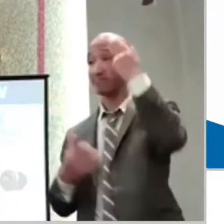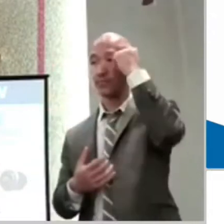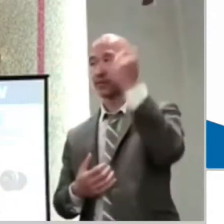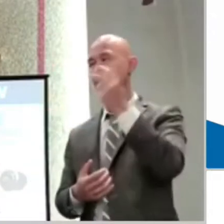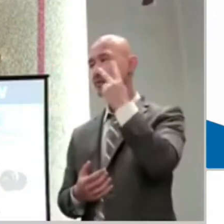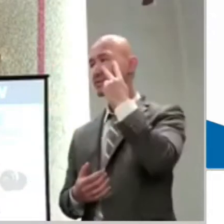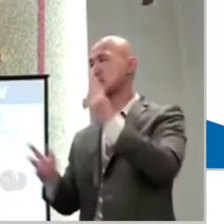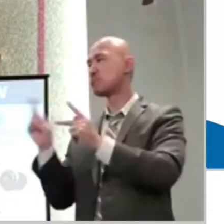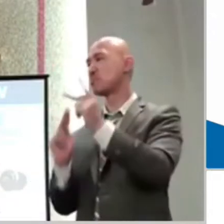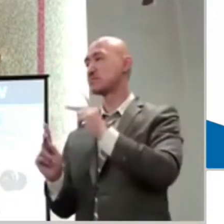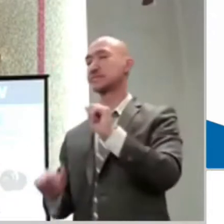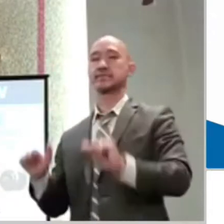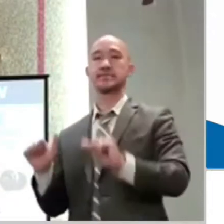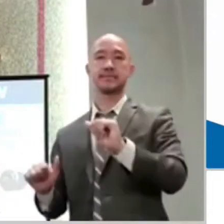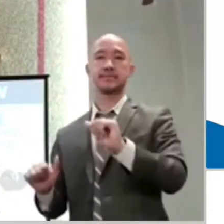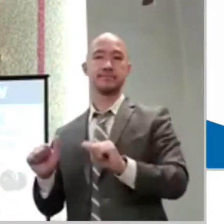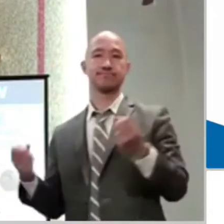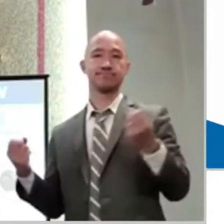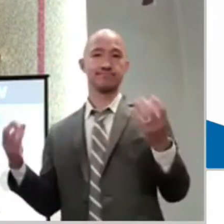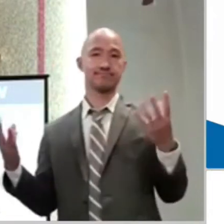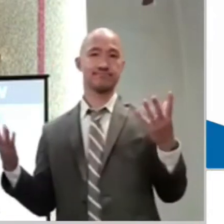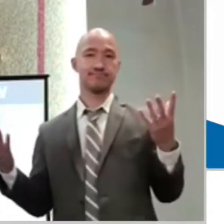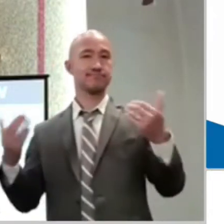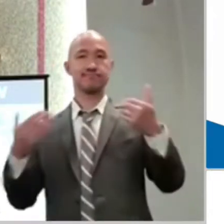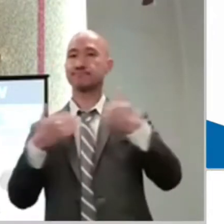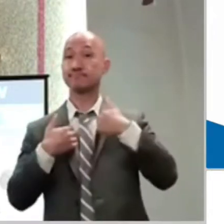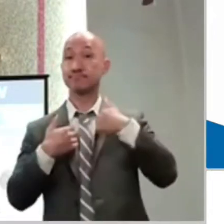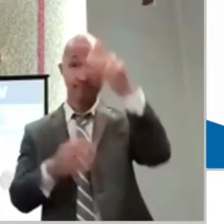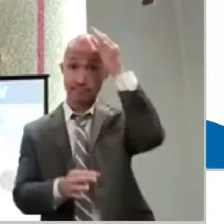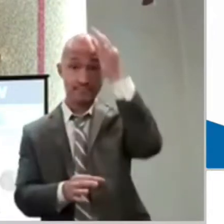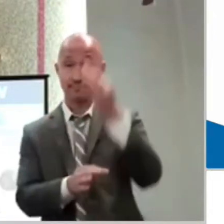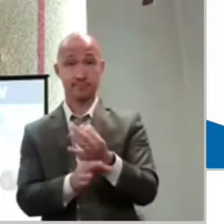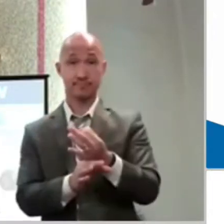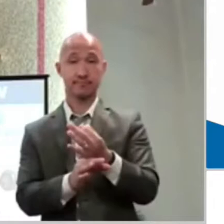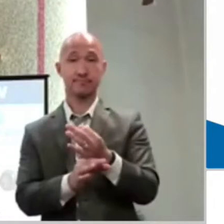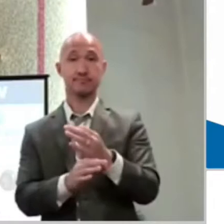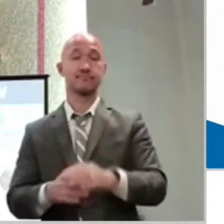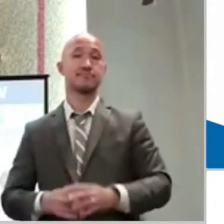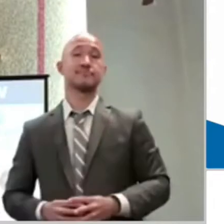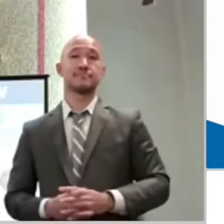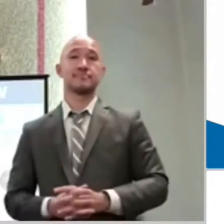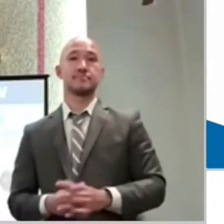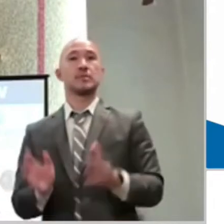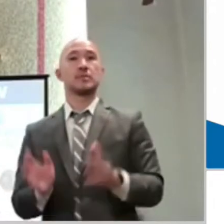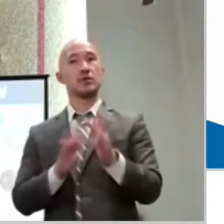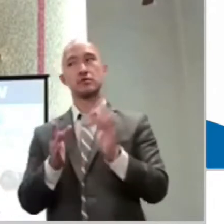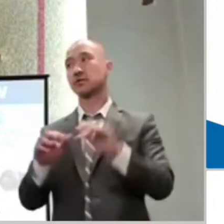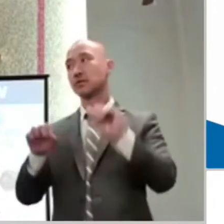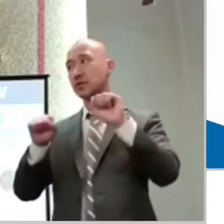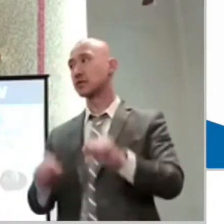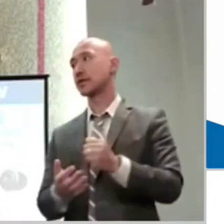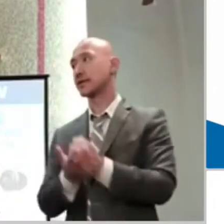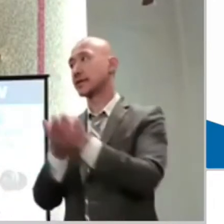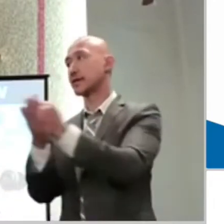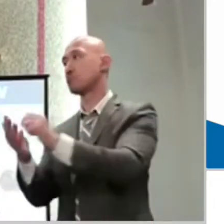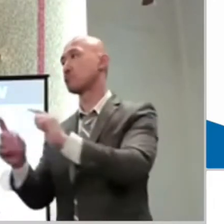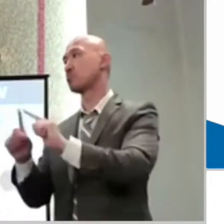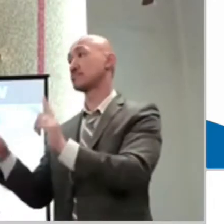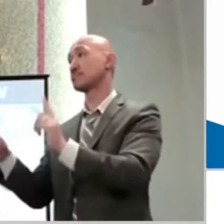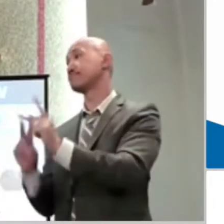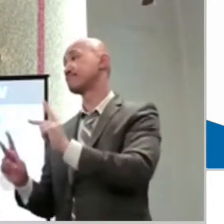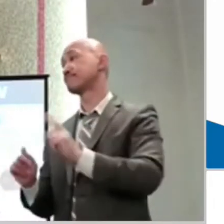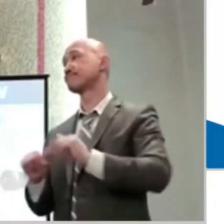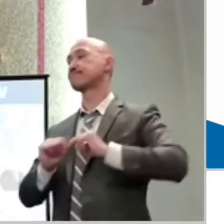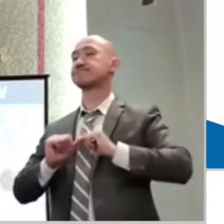also frustrated because he can give them a solution. He has it. They're just not seeing it.